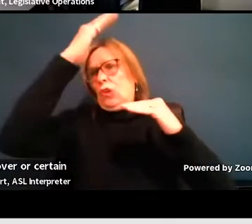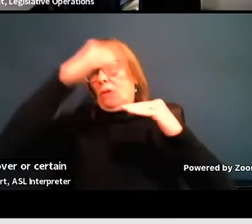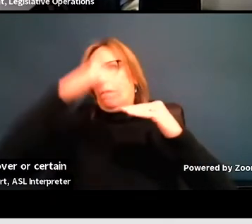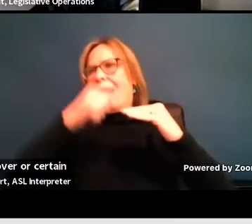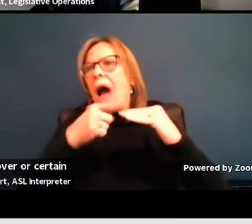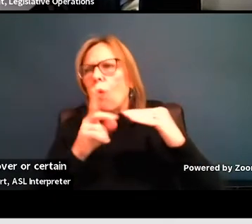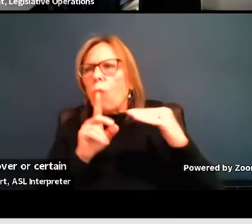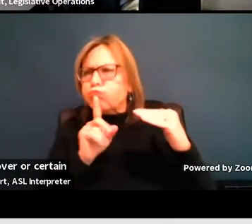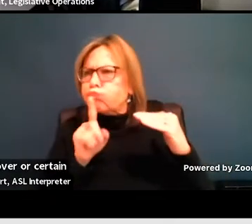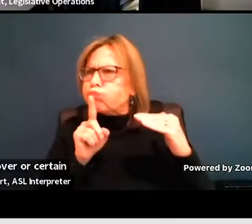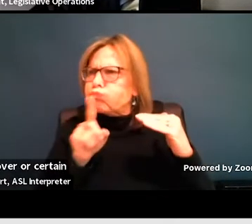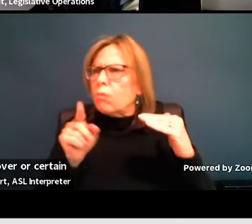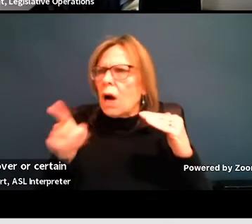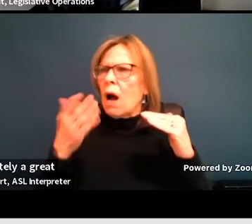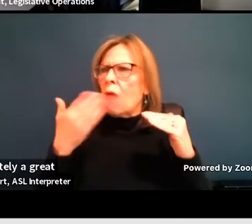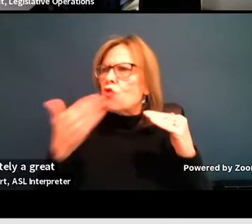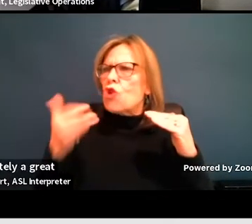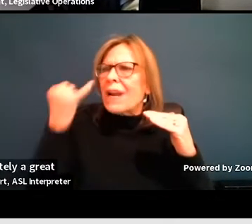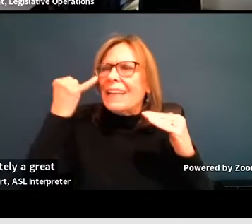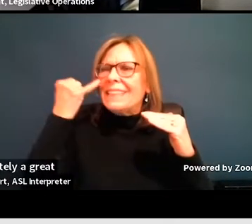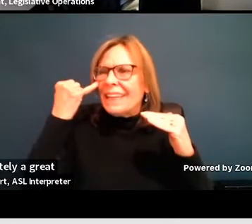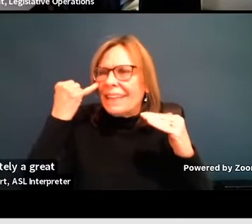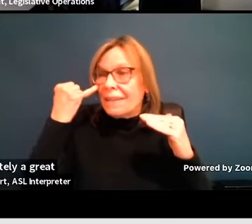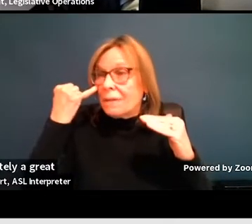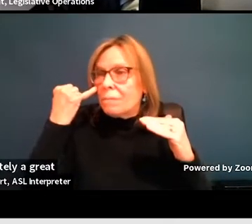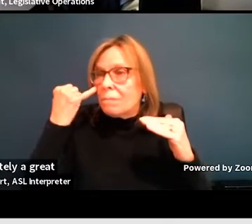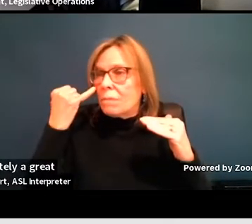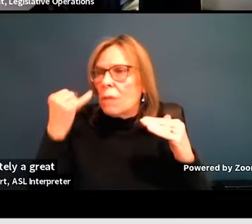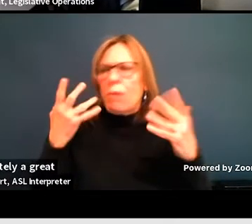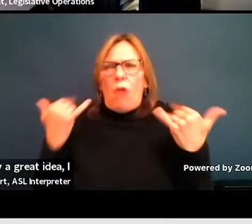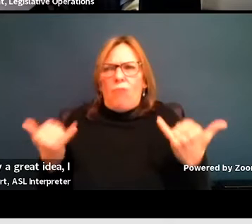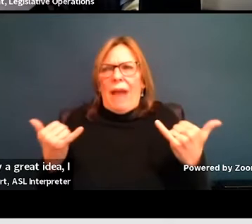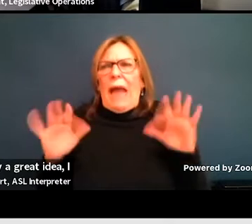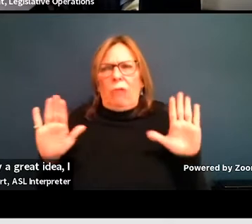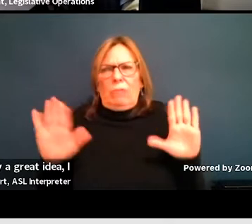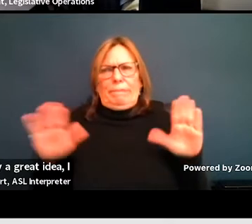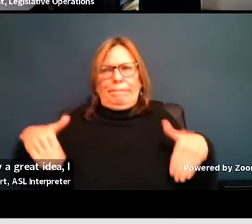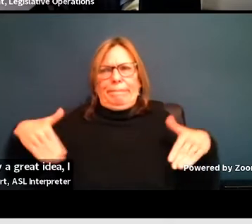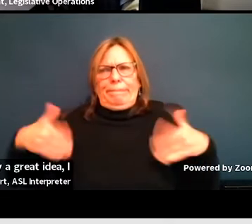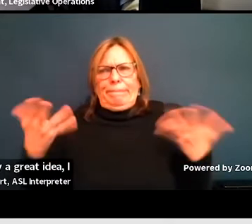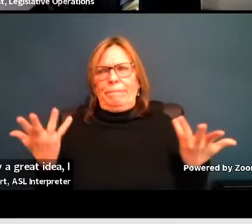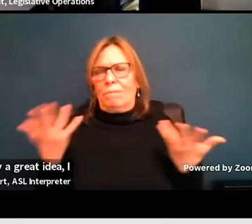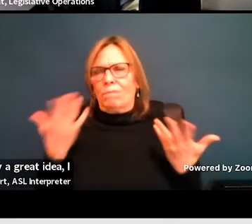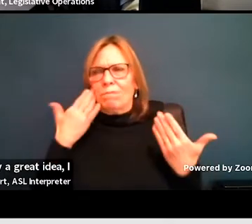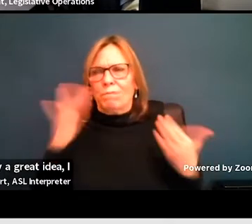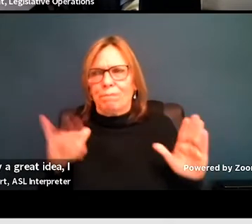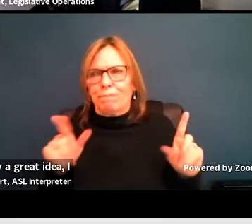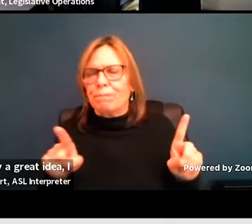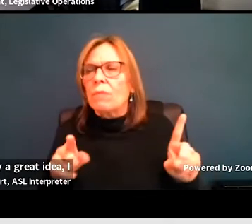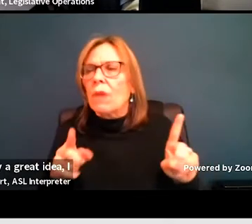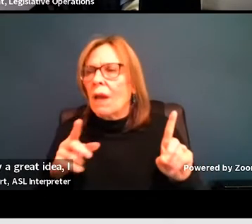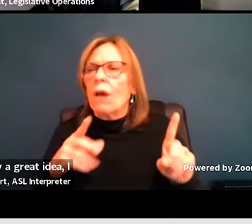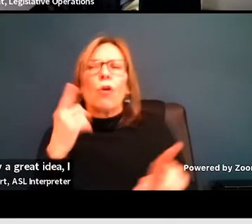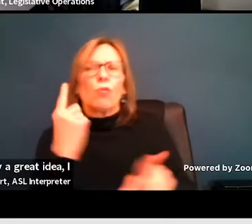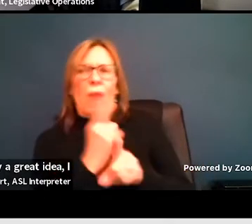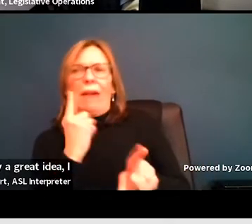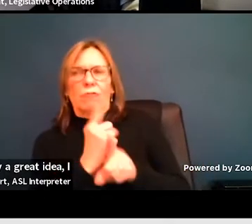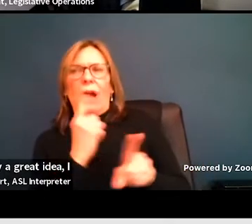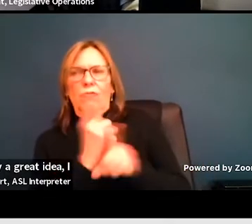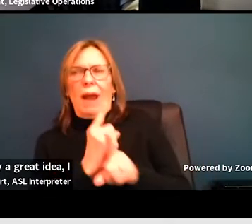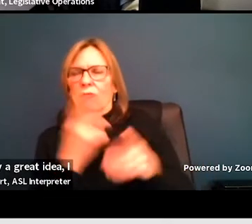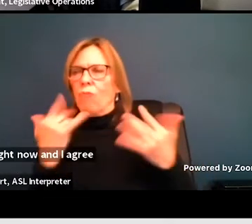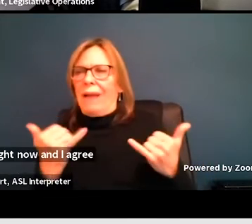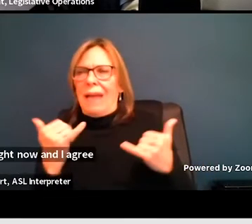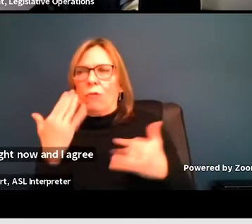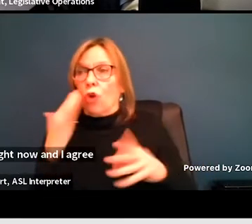a great idea. I think that may be a little premature right now. Yeah, I agree. I think you'd have to figure it out. You also would have to